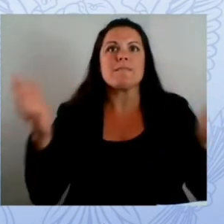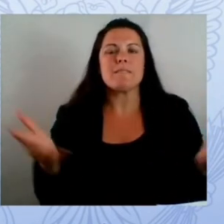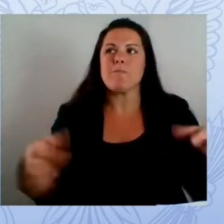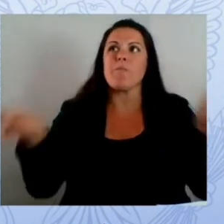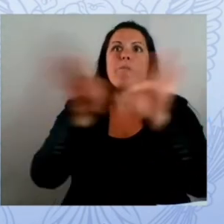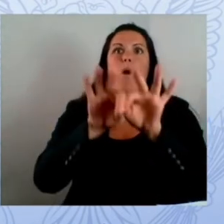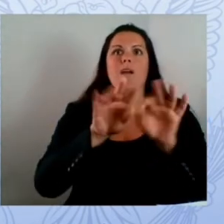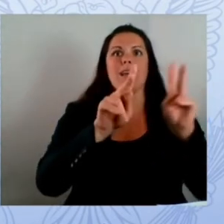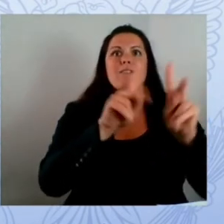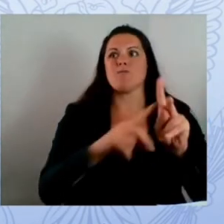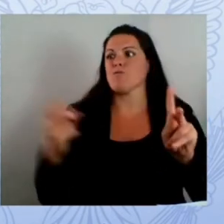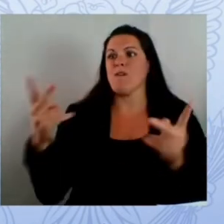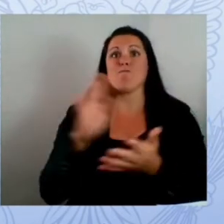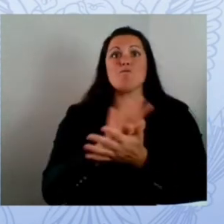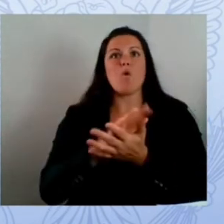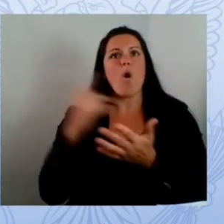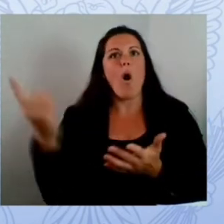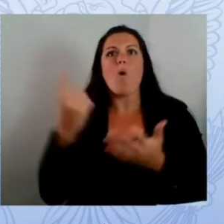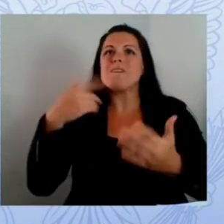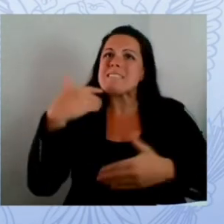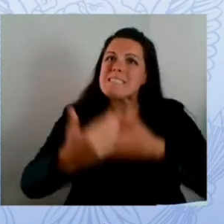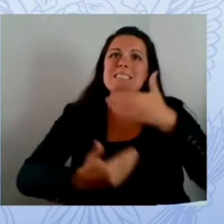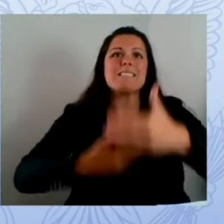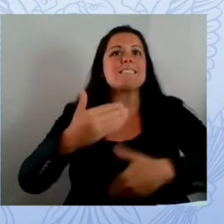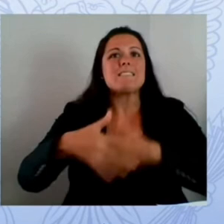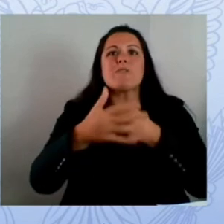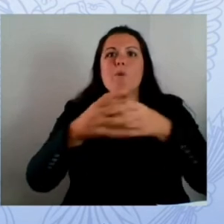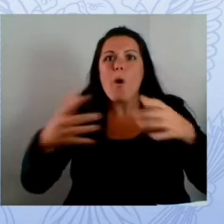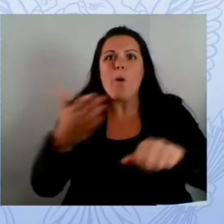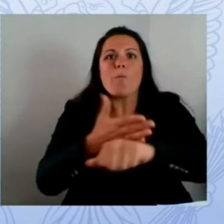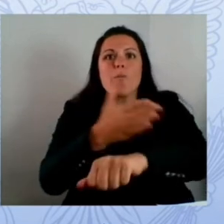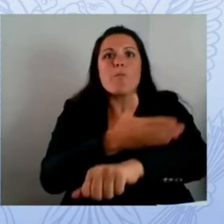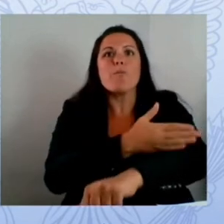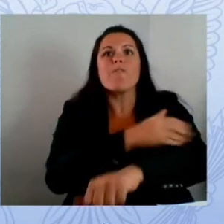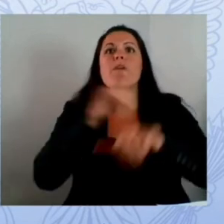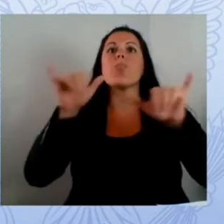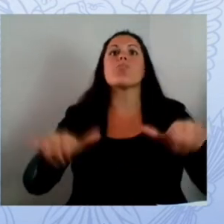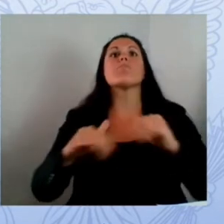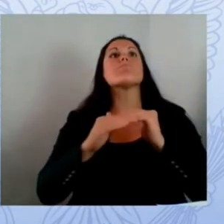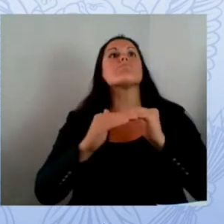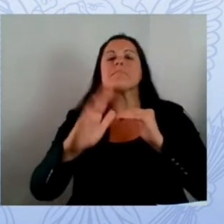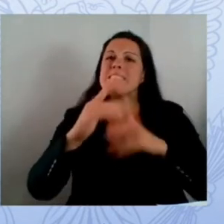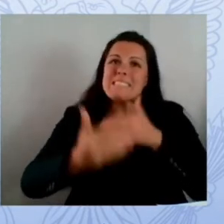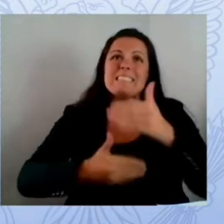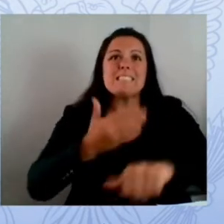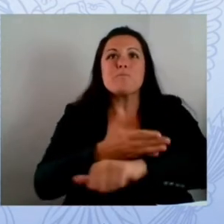the u.s department of education and our federal and state partners thank you so much for your time